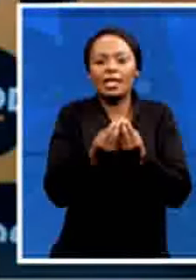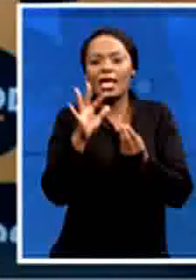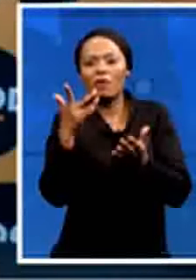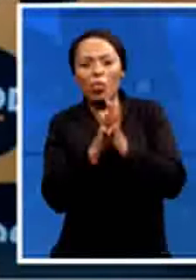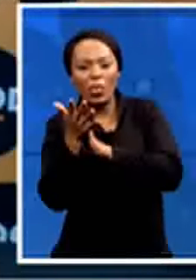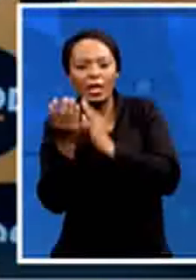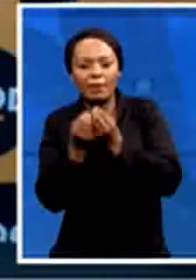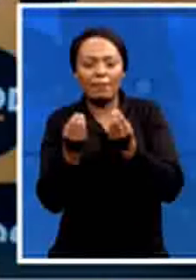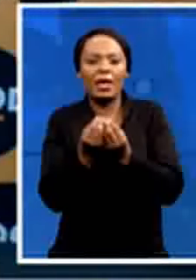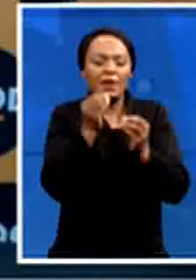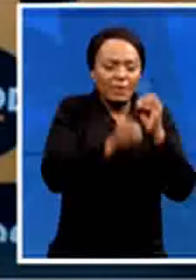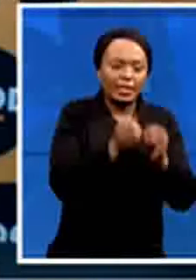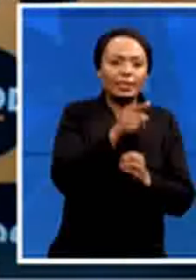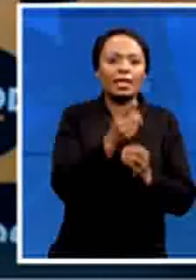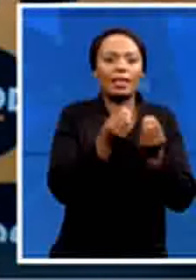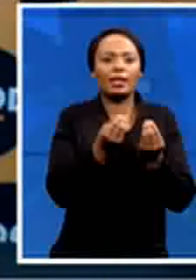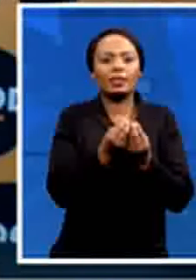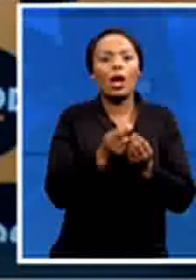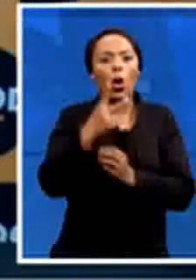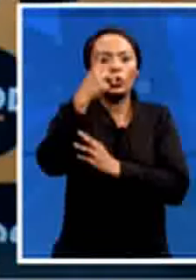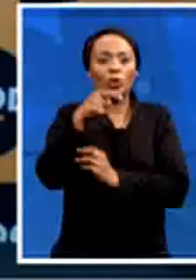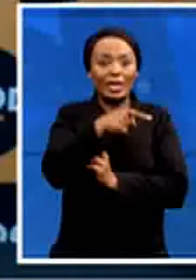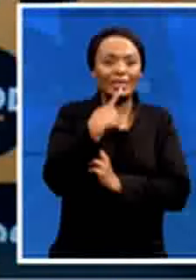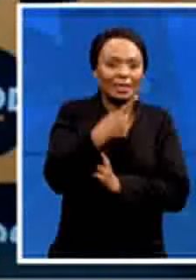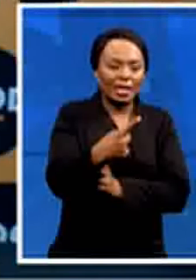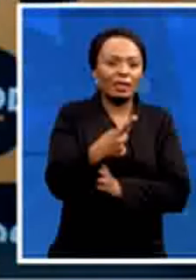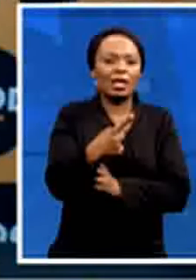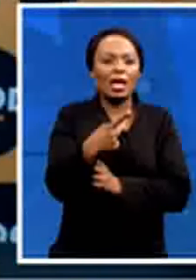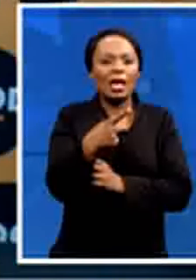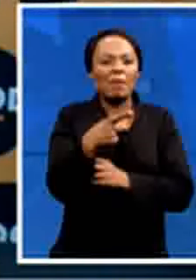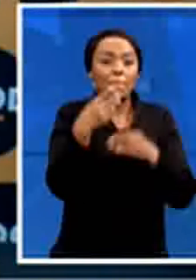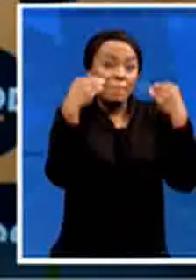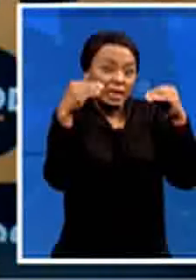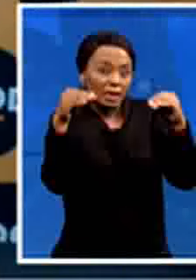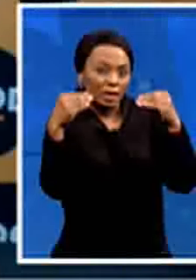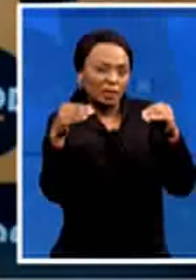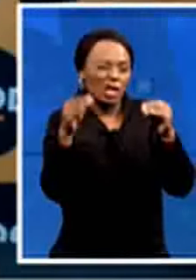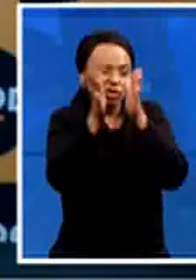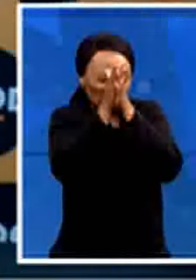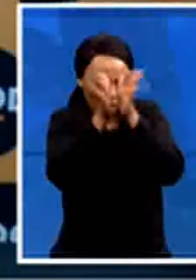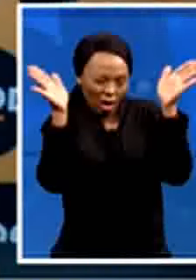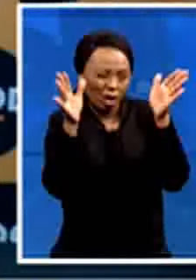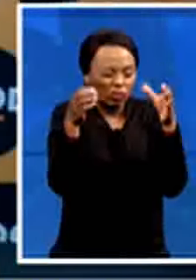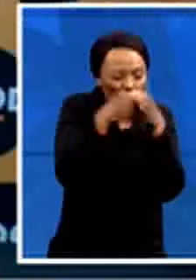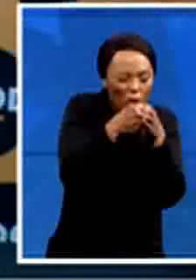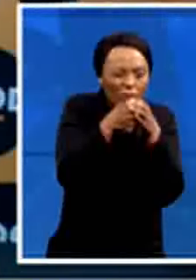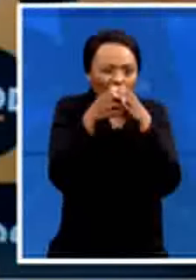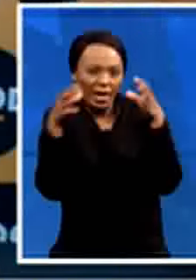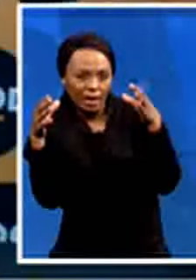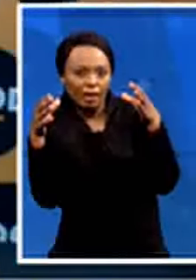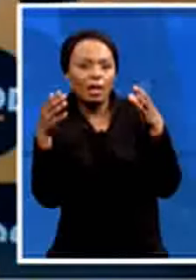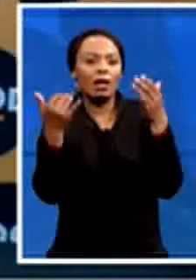that um in terms of small but in terms of business in general large or small uh they want to create better conditions in order to increase